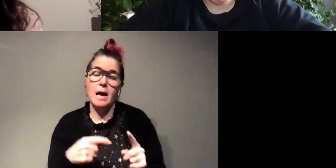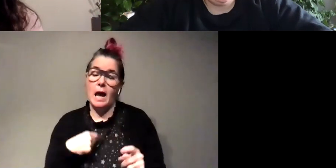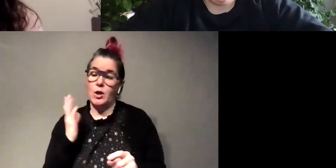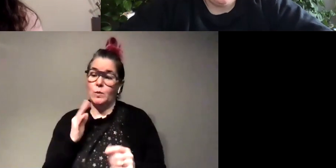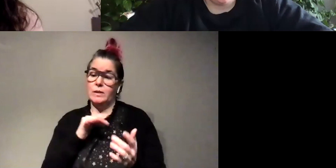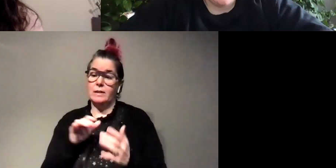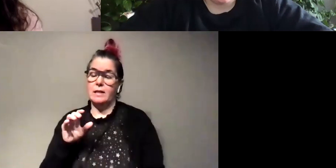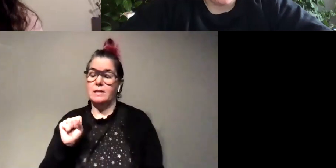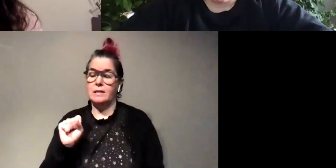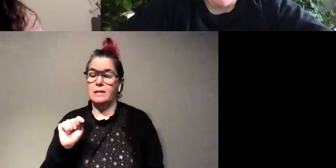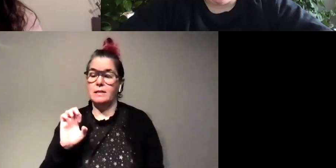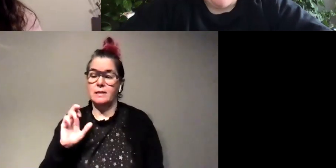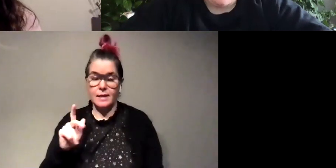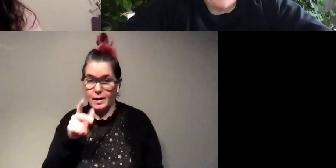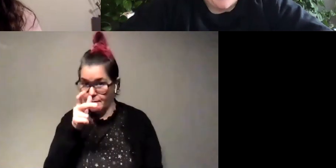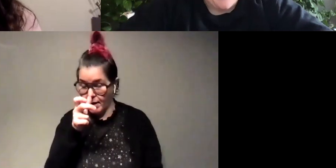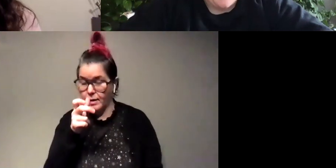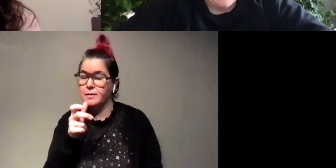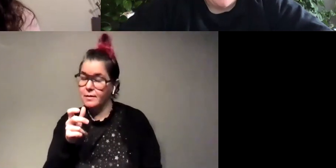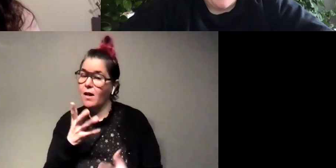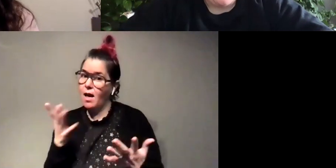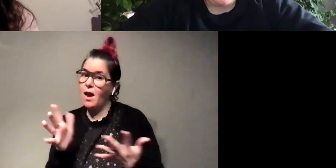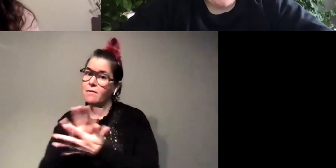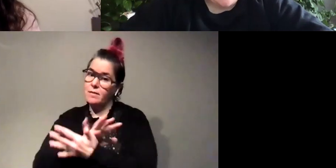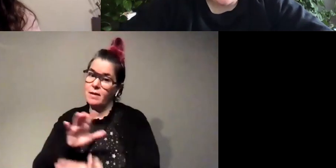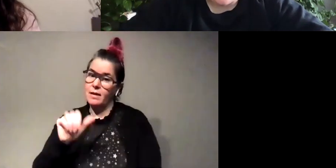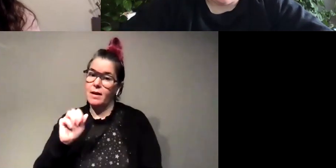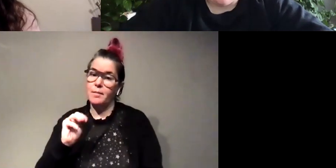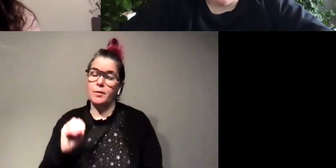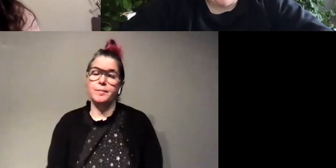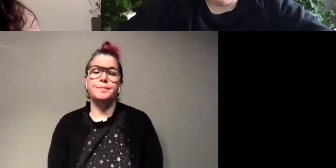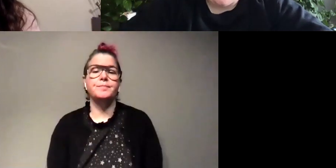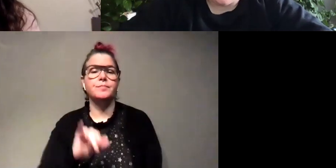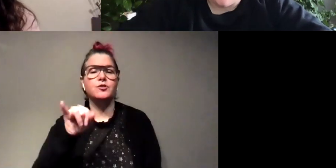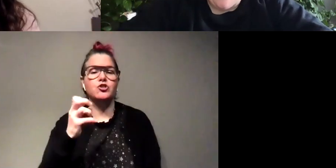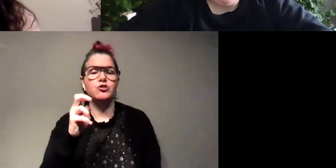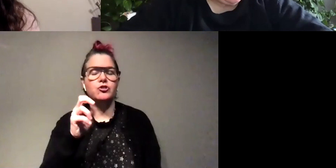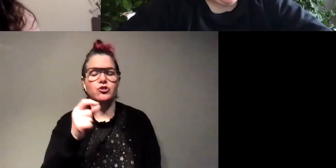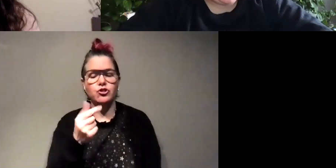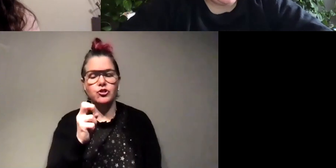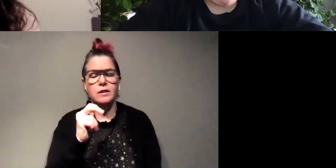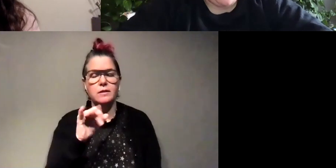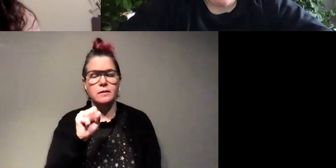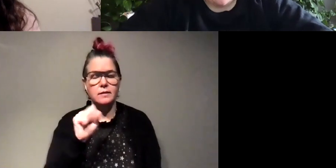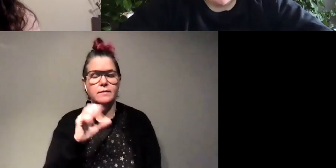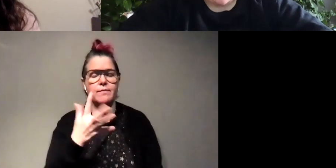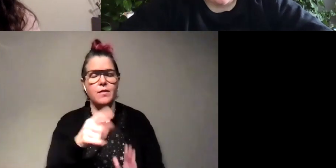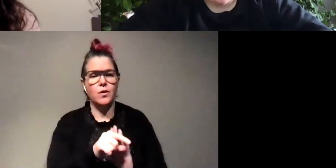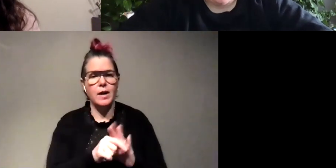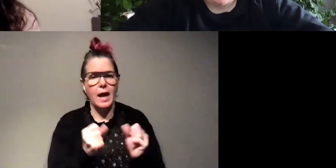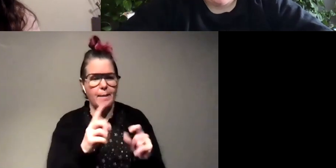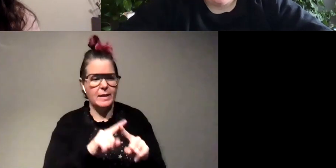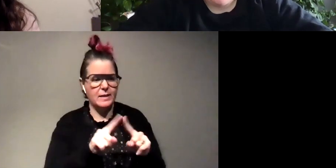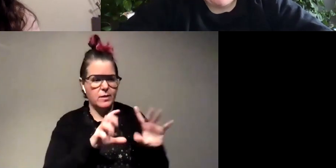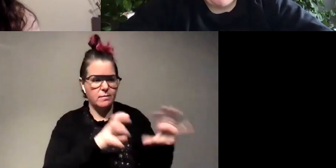they had great camouflage they're cool yeah um genesis from fifth grade would like to know how many species of firefly are there